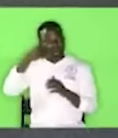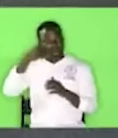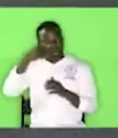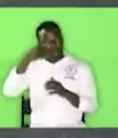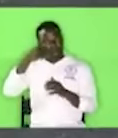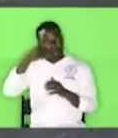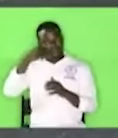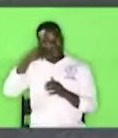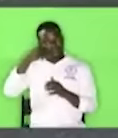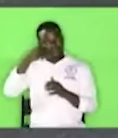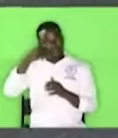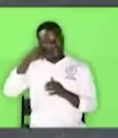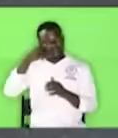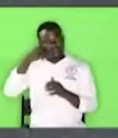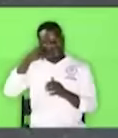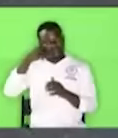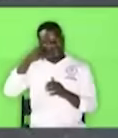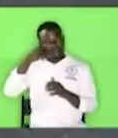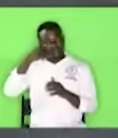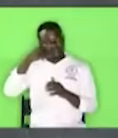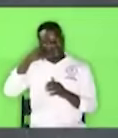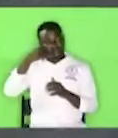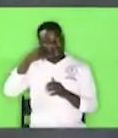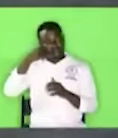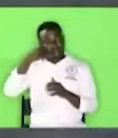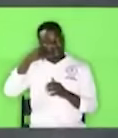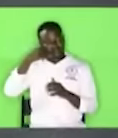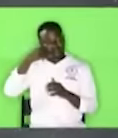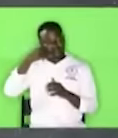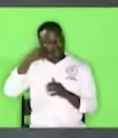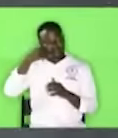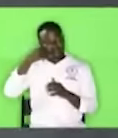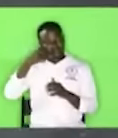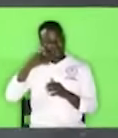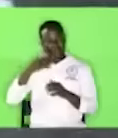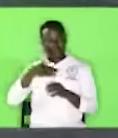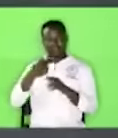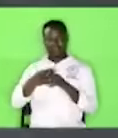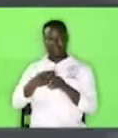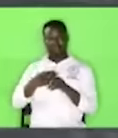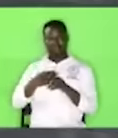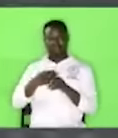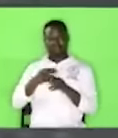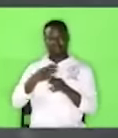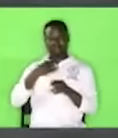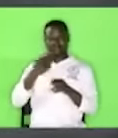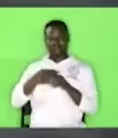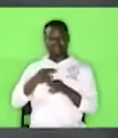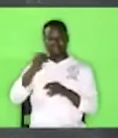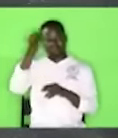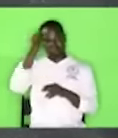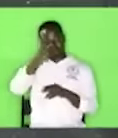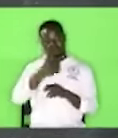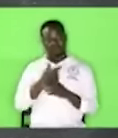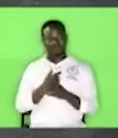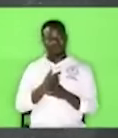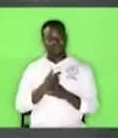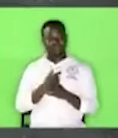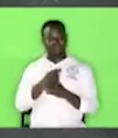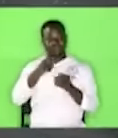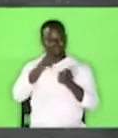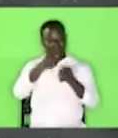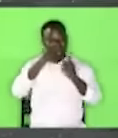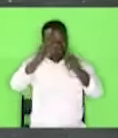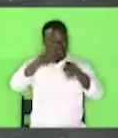Such people, the first thing they do is to mention their name. I am so, so, and so. Now, when you hear the name,